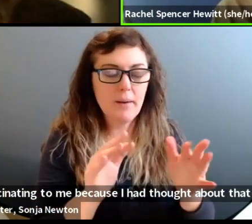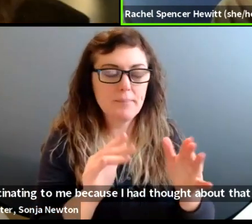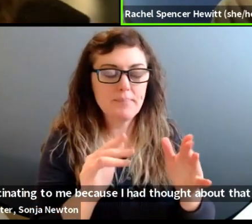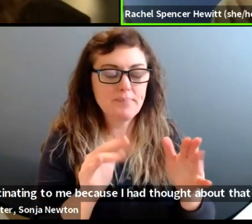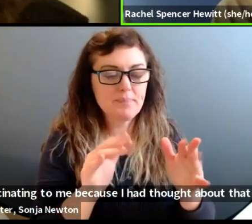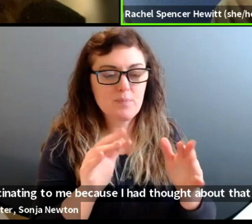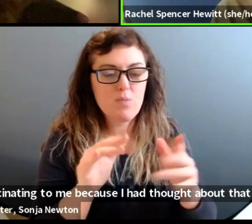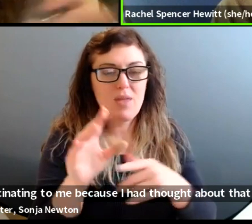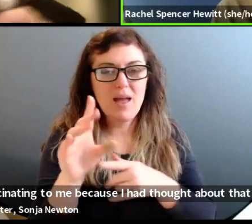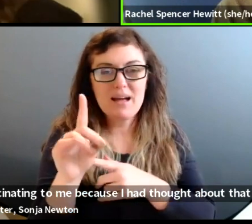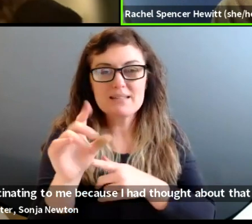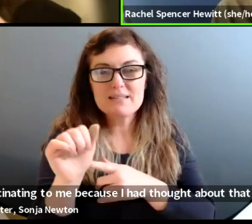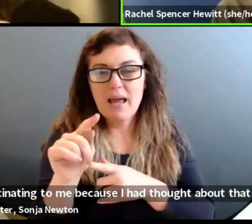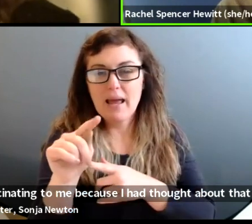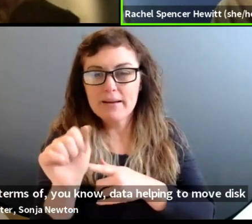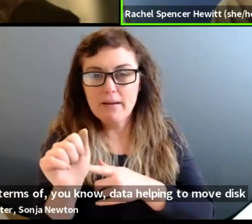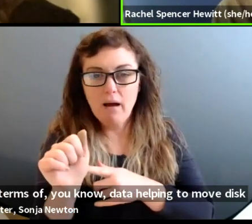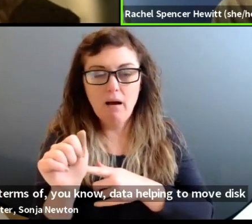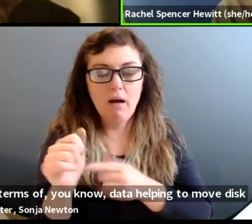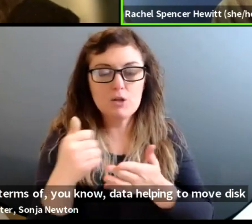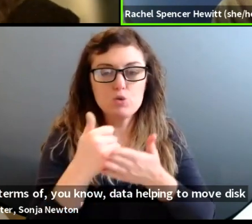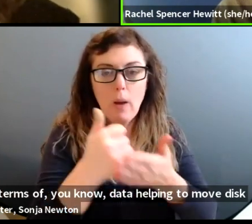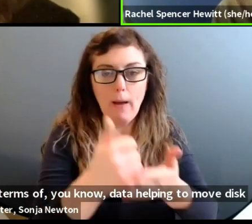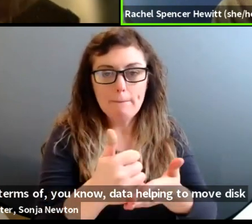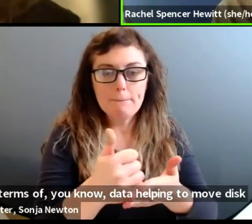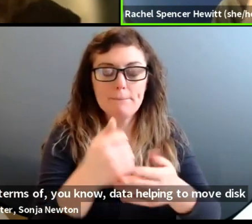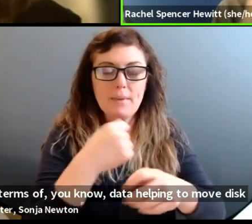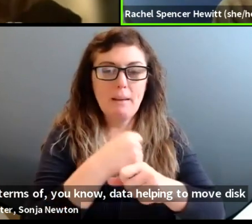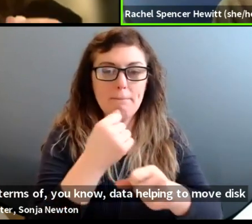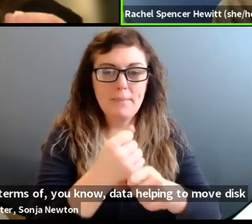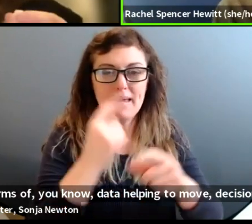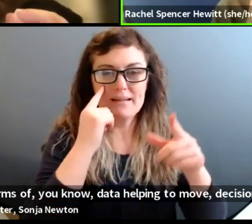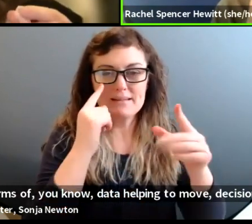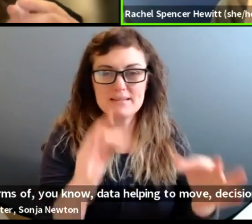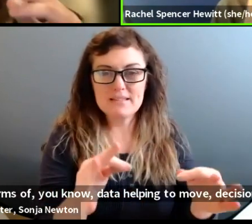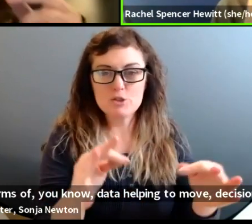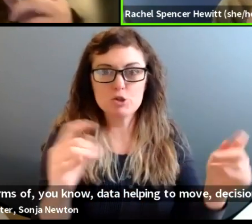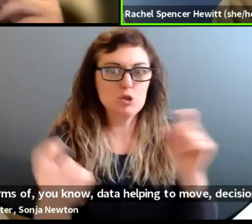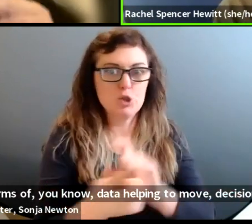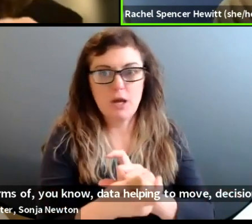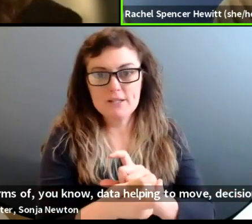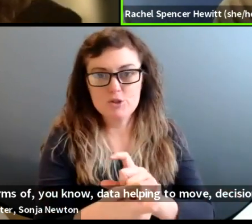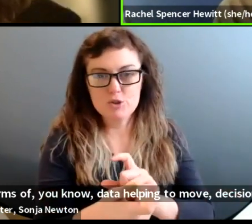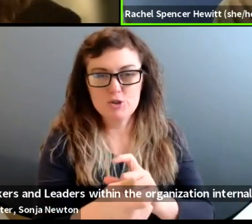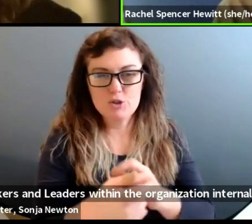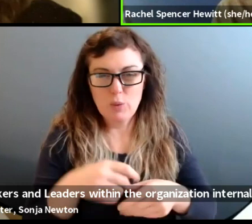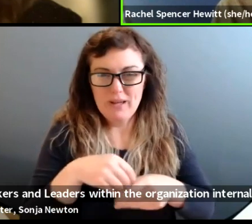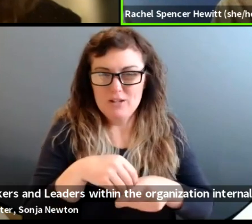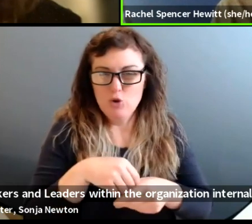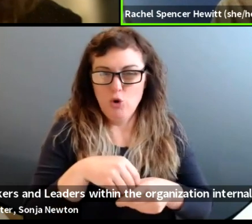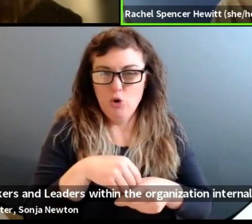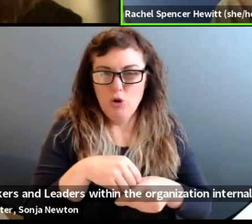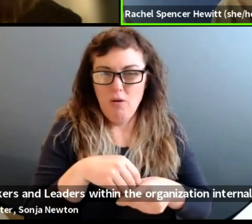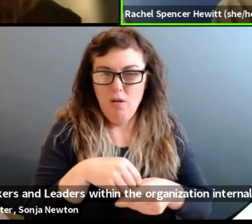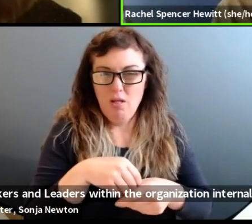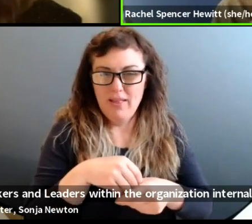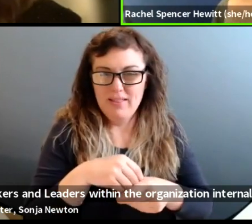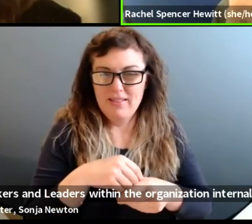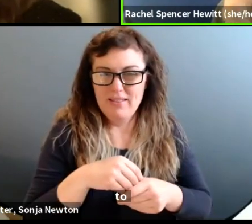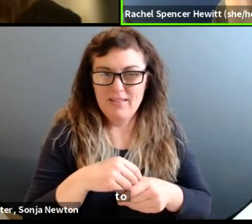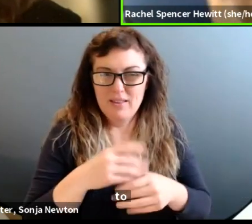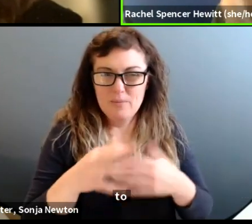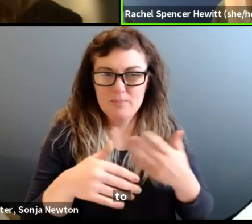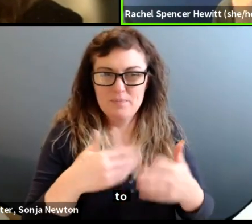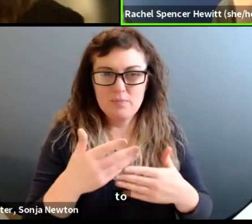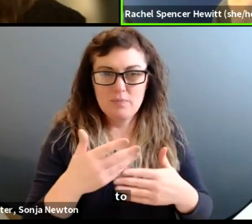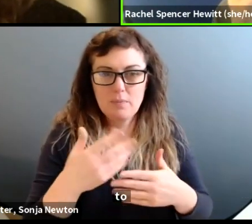to move decision makers and leaders within the organization internally to, um, and I see the